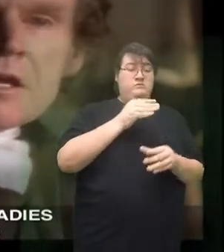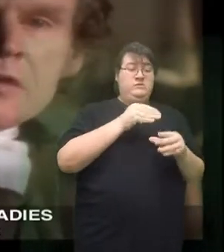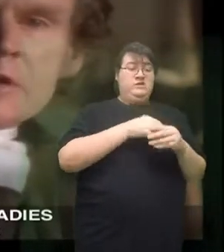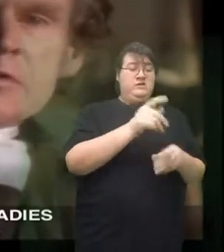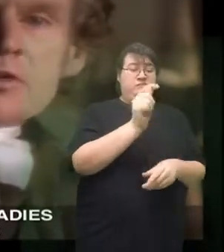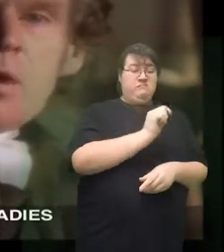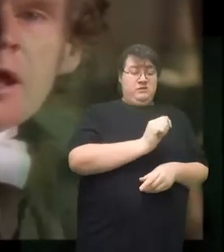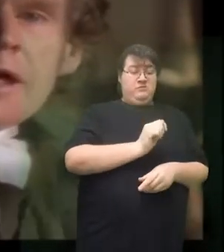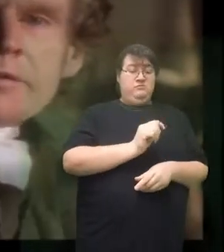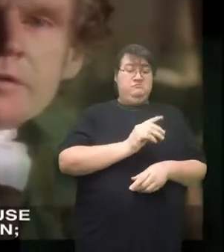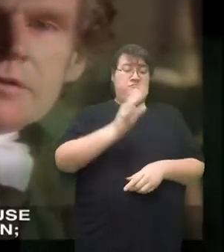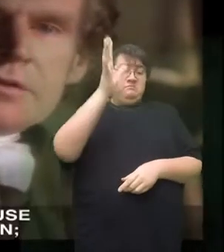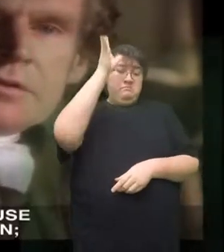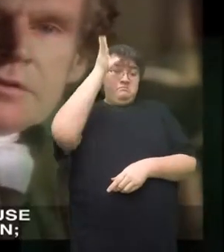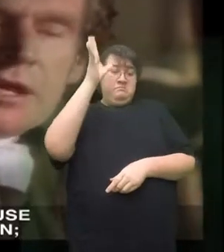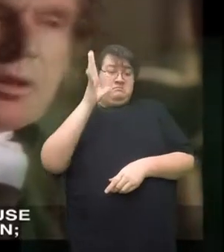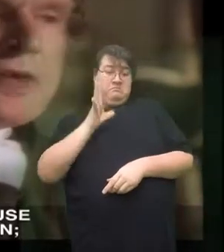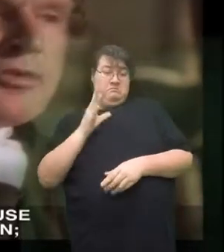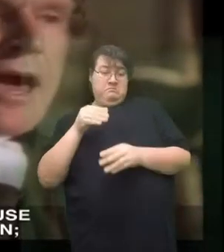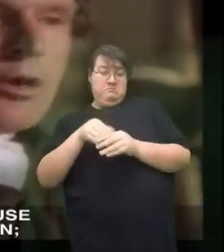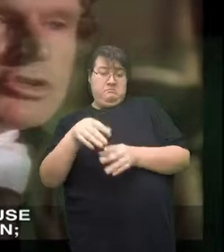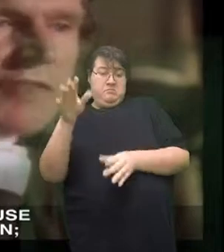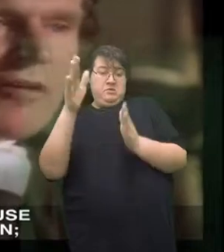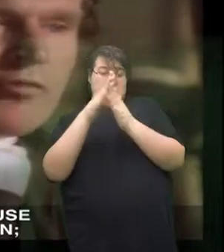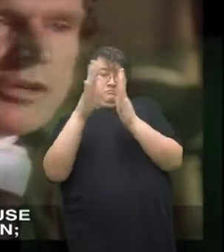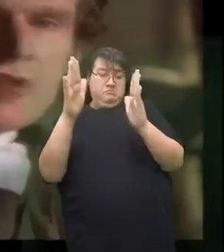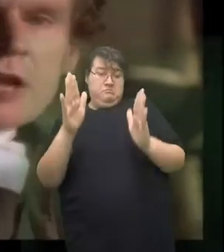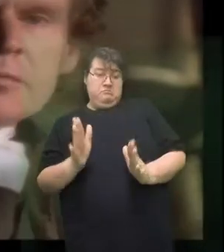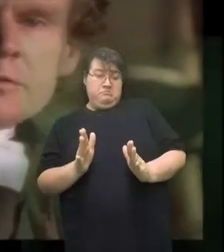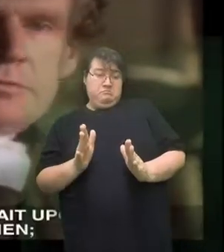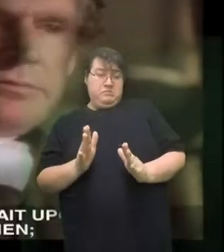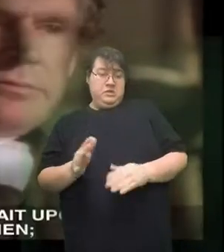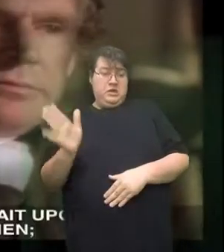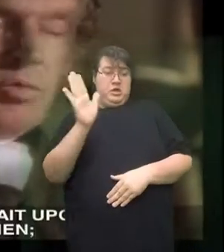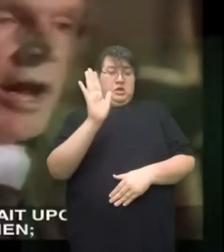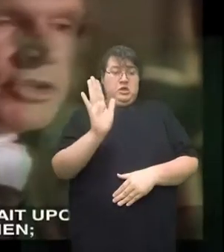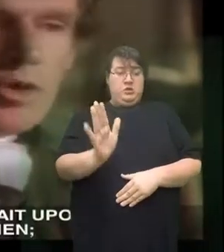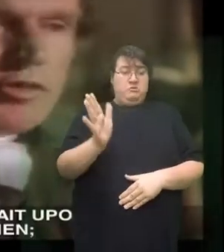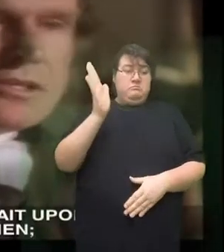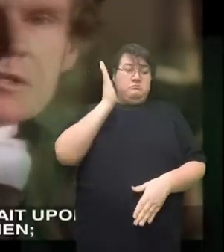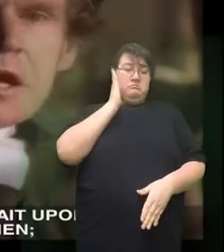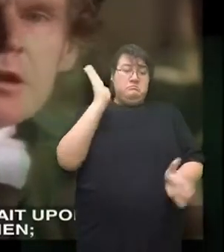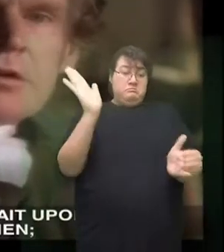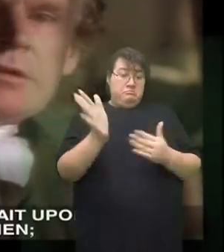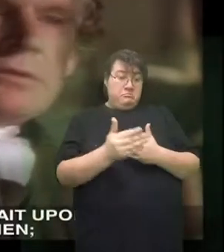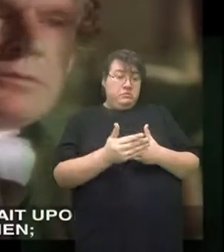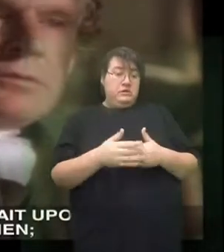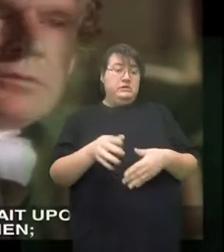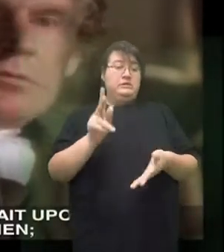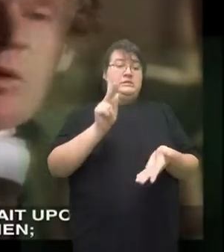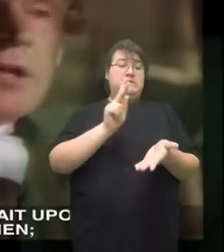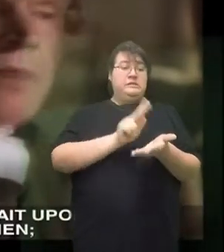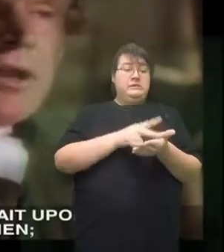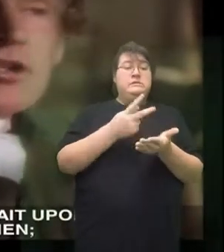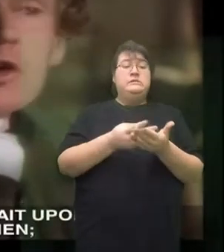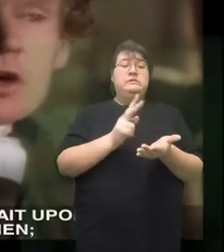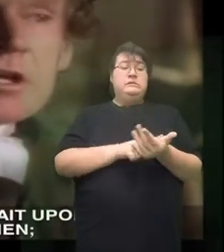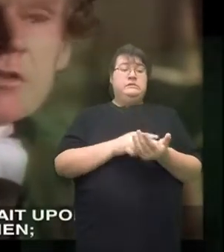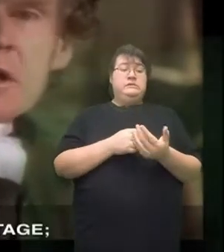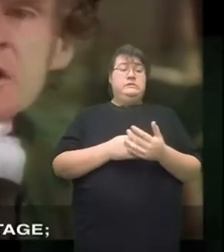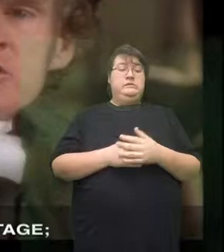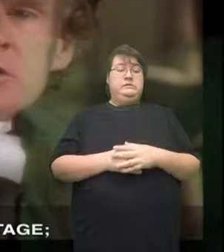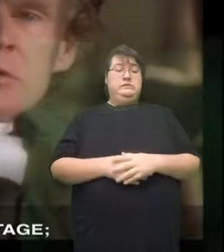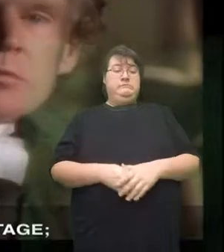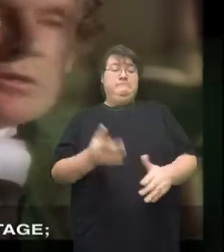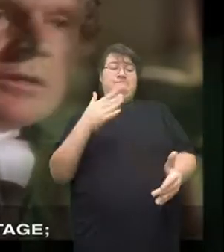upon the ladies at their toilette. It will enter the house of every gentleman, watch over his cellar, wait upon his